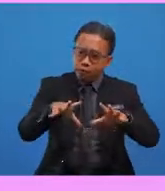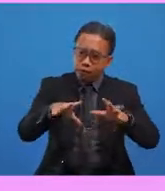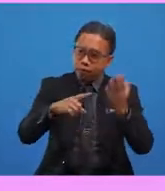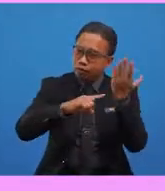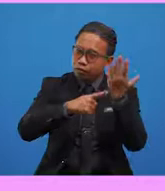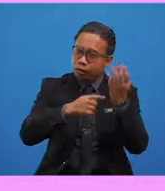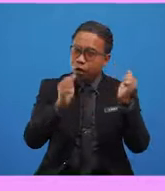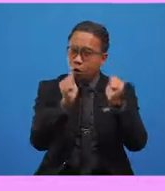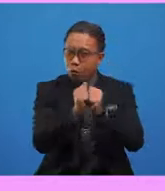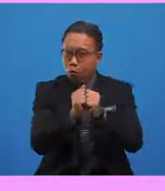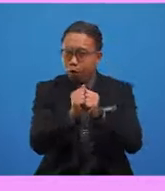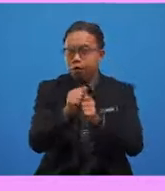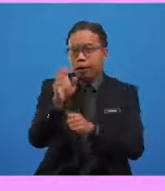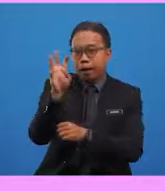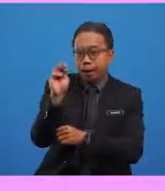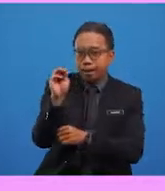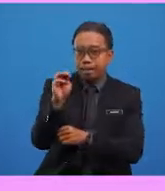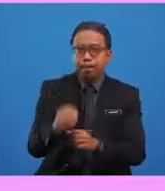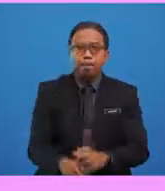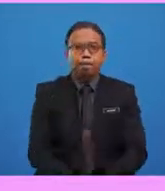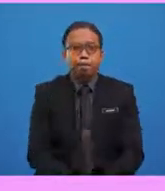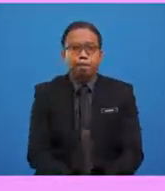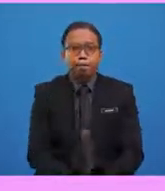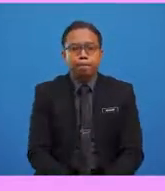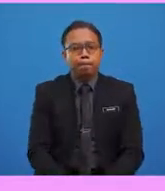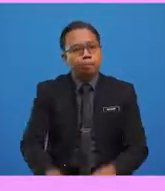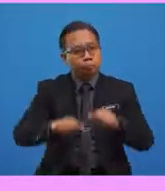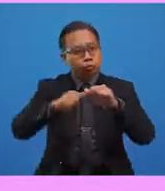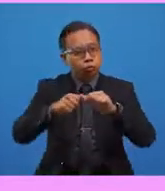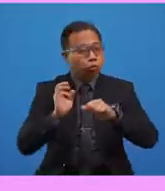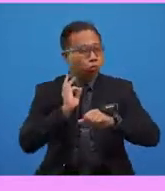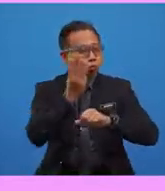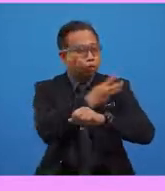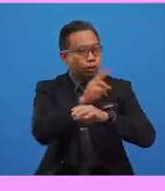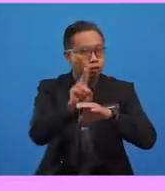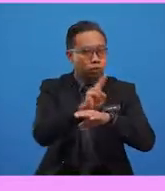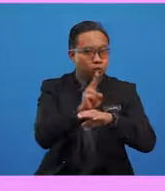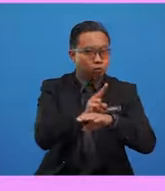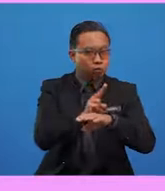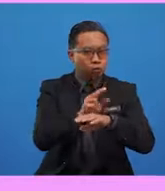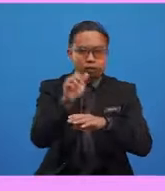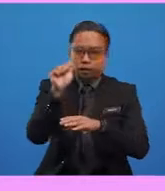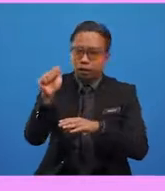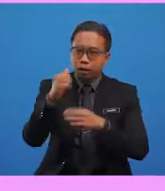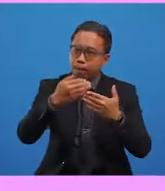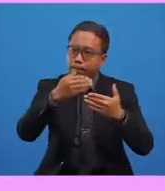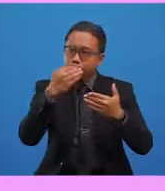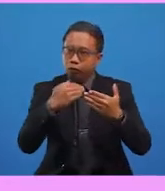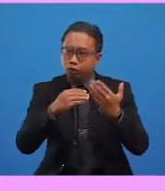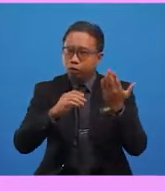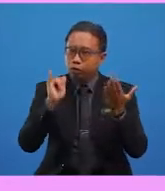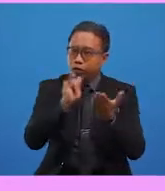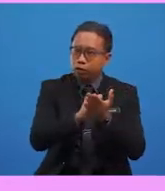it starts with the consonant sound M. So, we use the article A before these words.